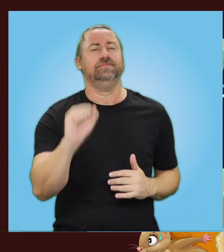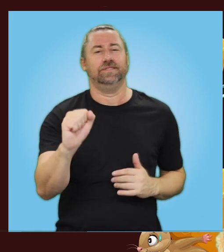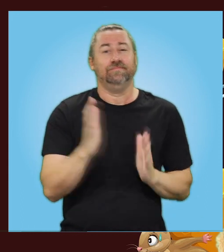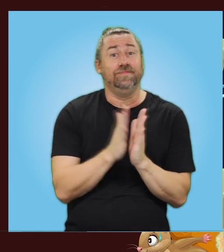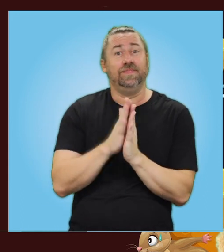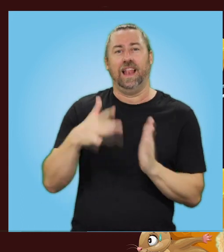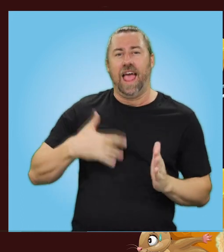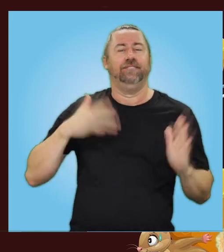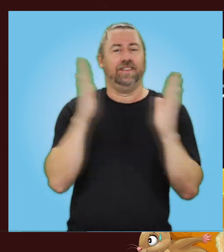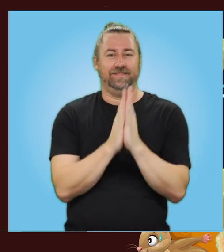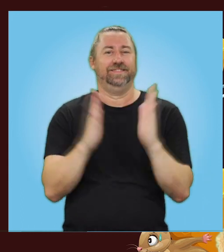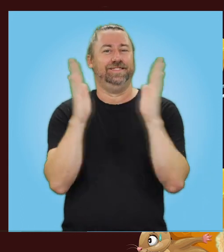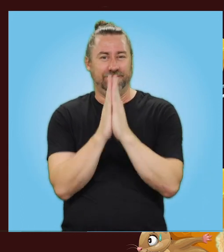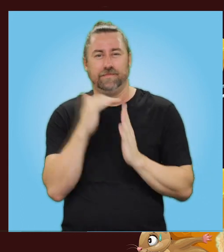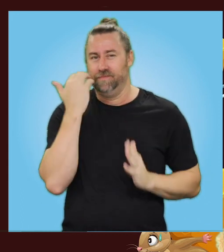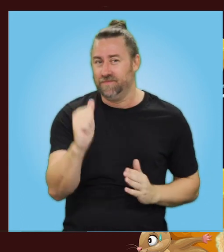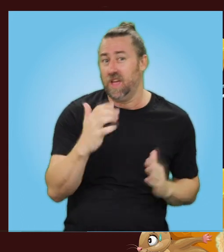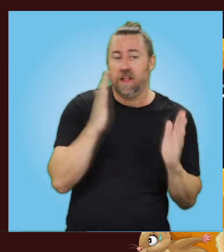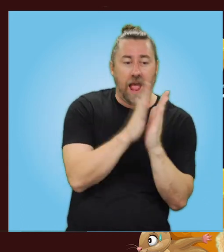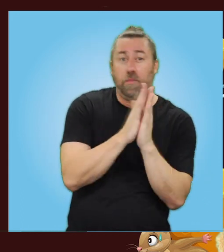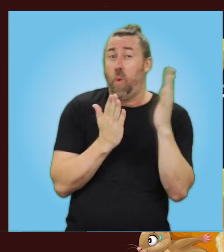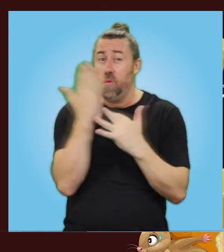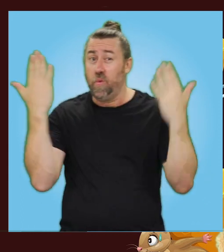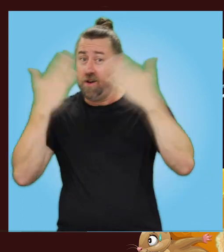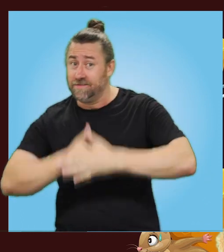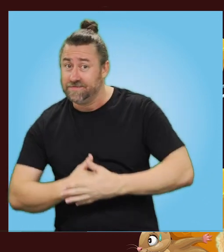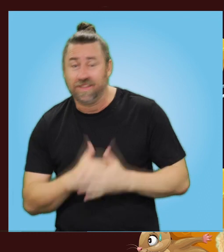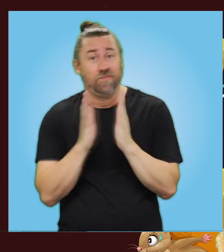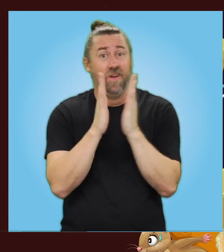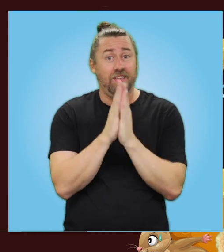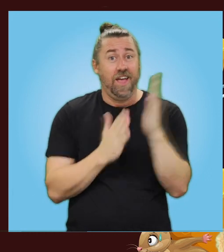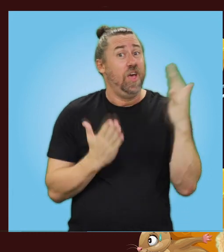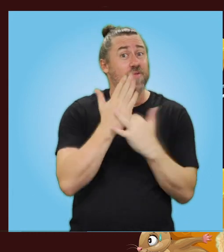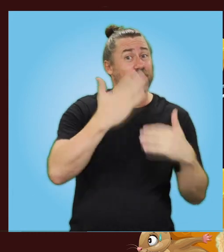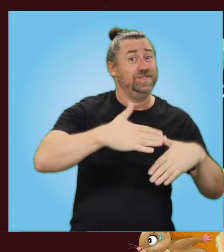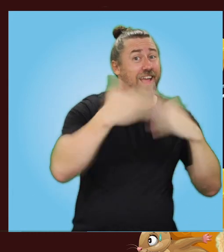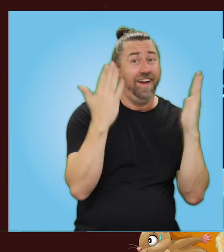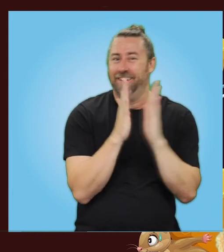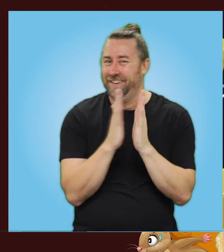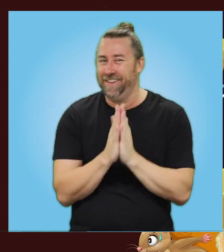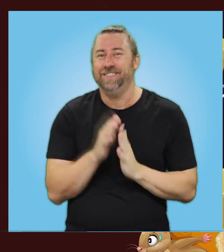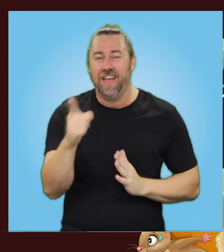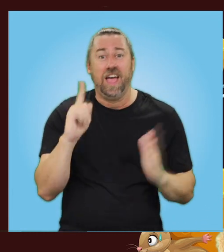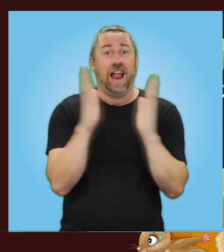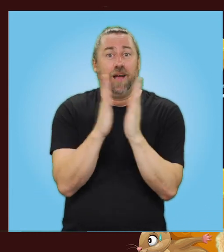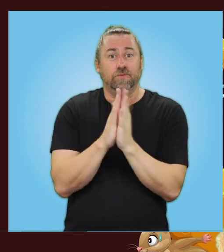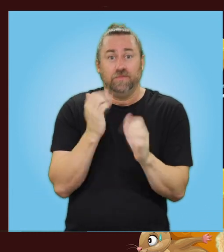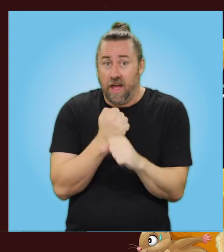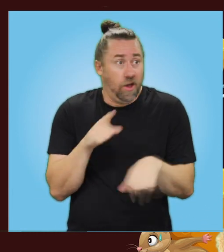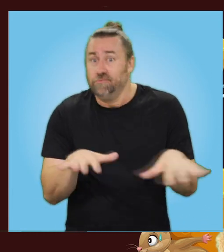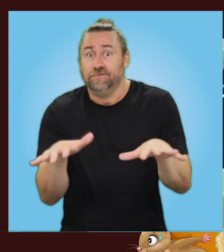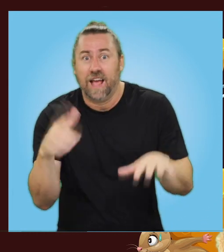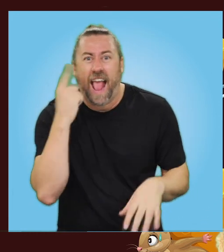she loved to clap. She clapped all night. She clapped all day. She clapped to frighten